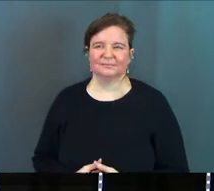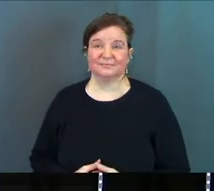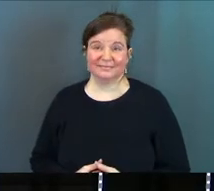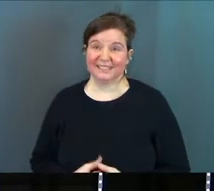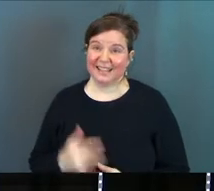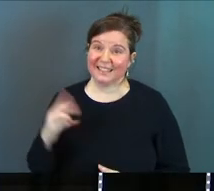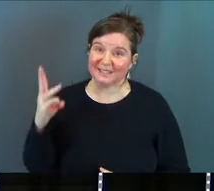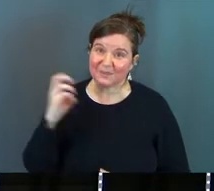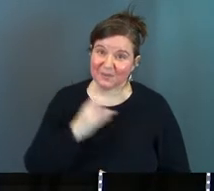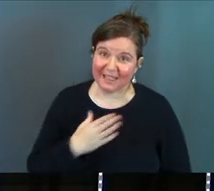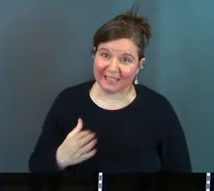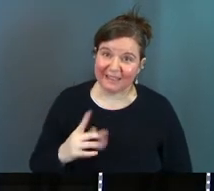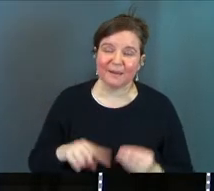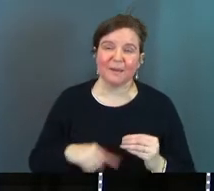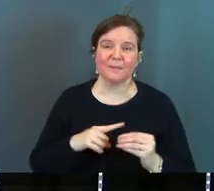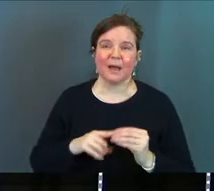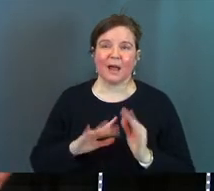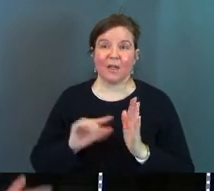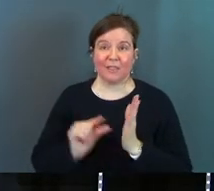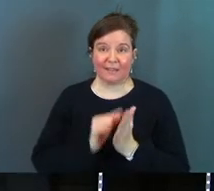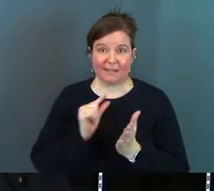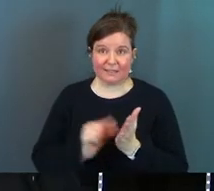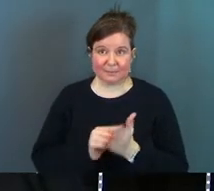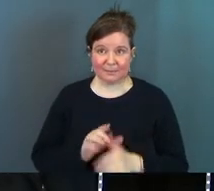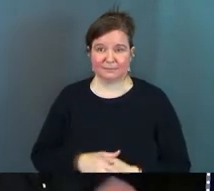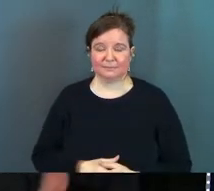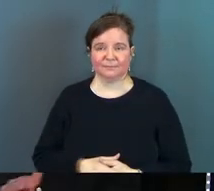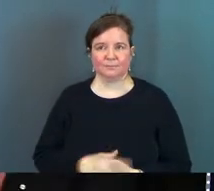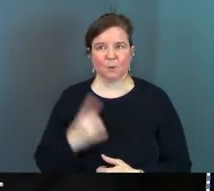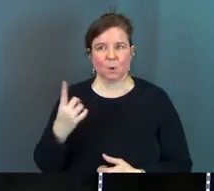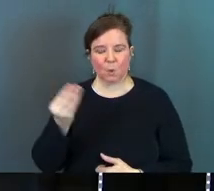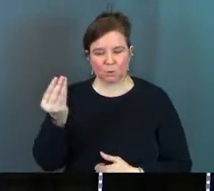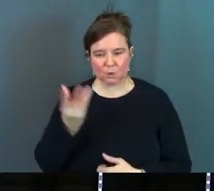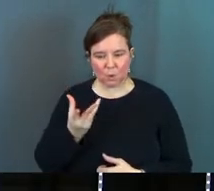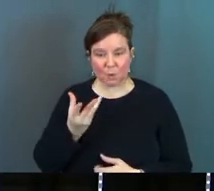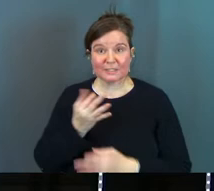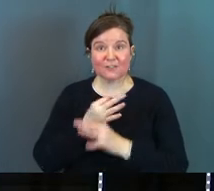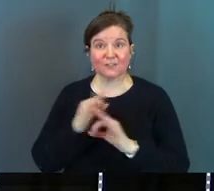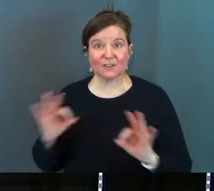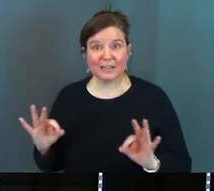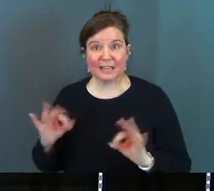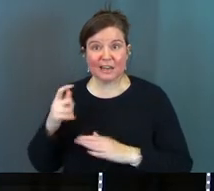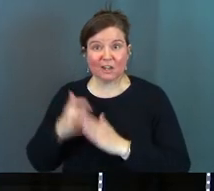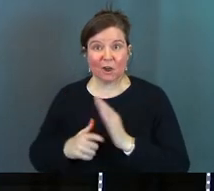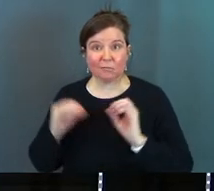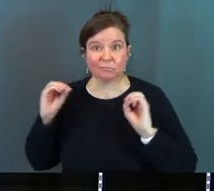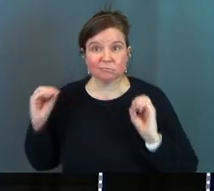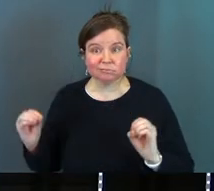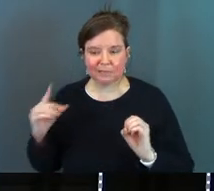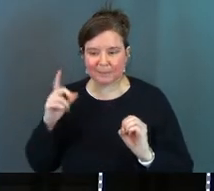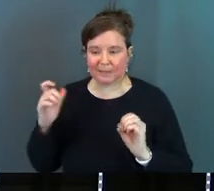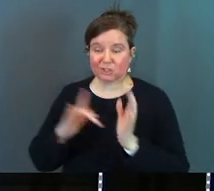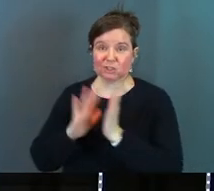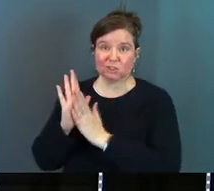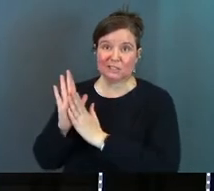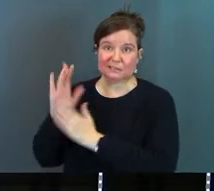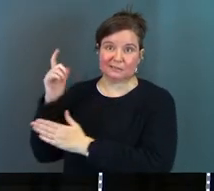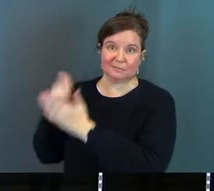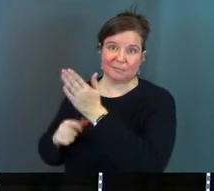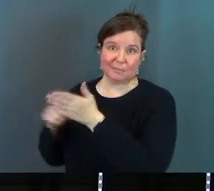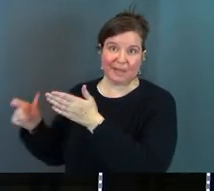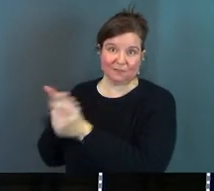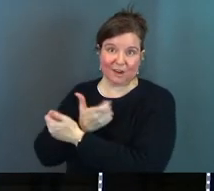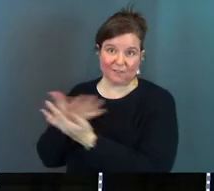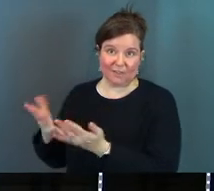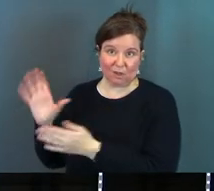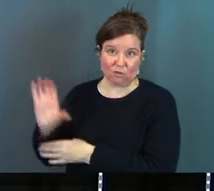isn't that the weird thing about the gospel is we're always told that it's free and that it doesn't cost us anything because it cost Jesus everything on the